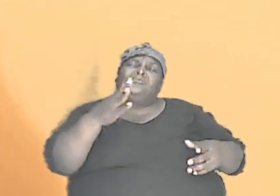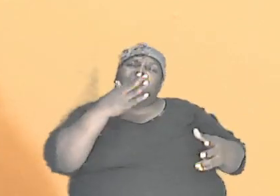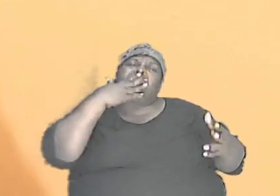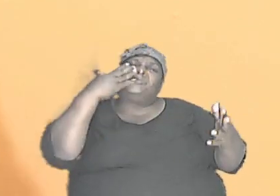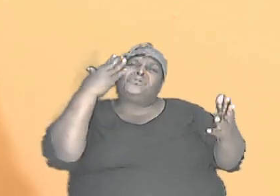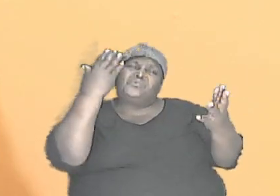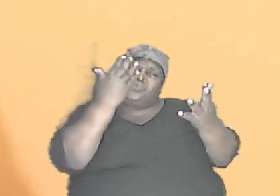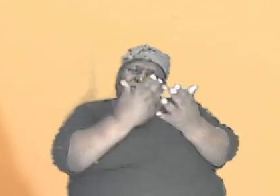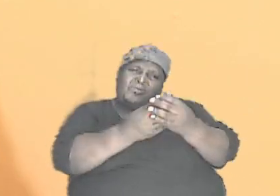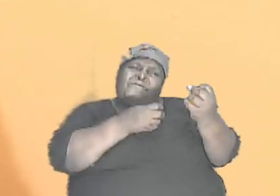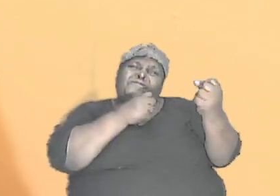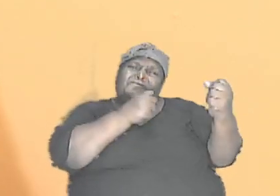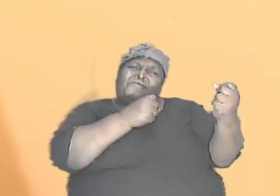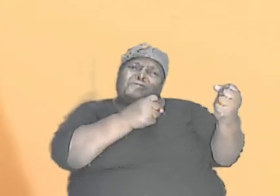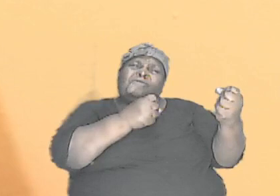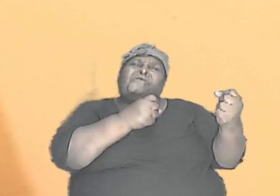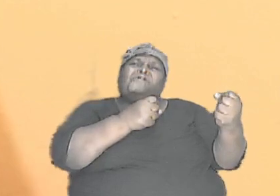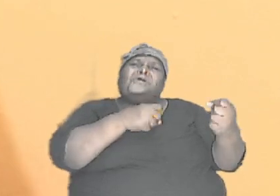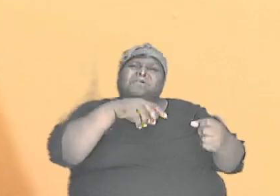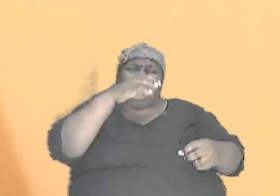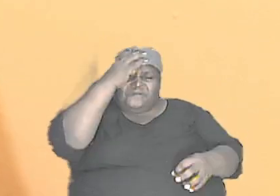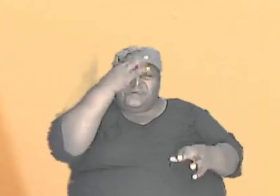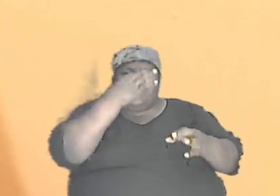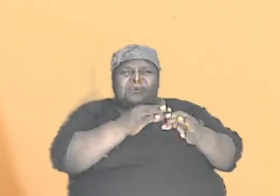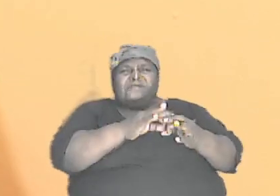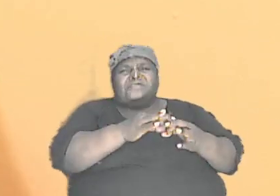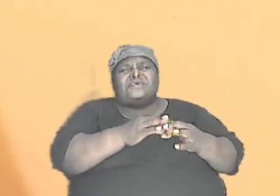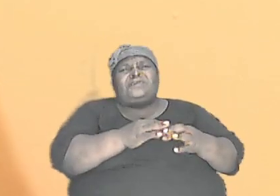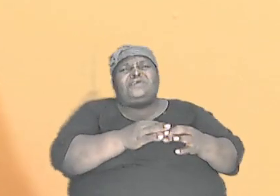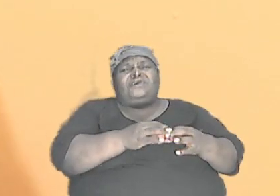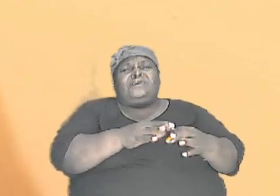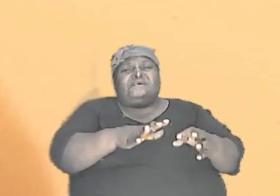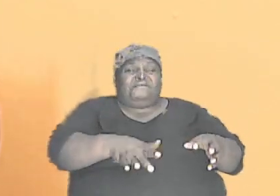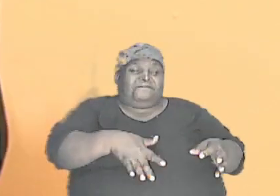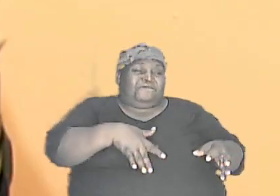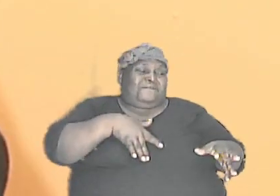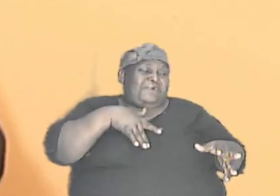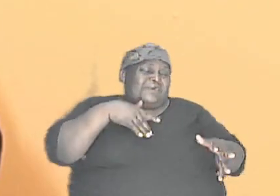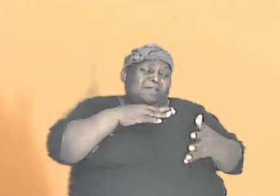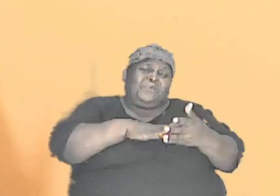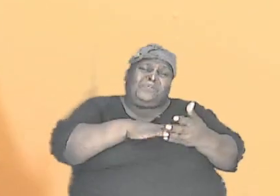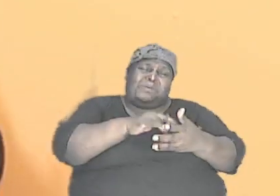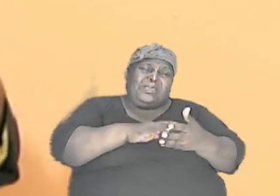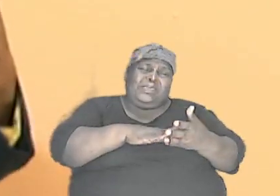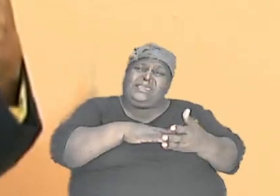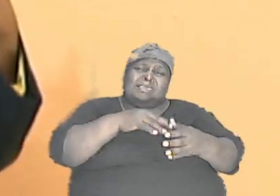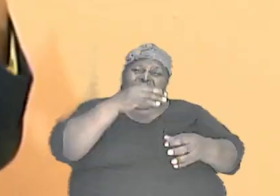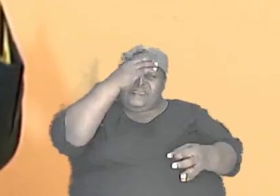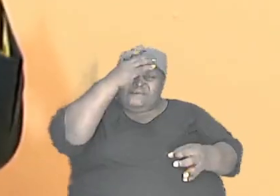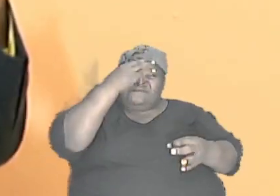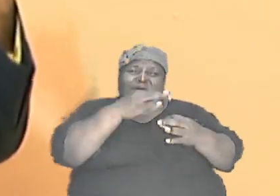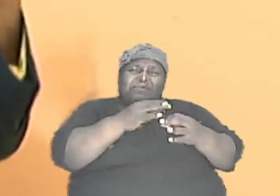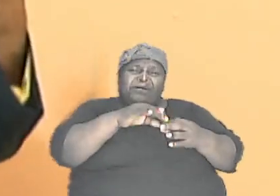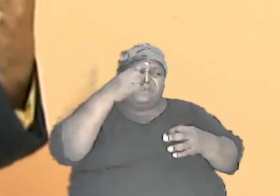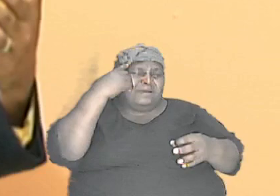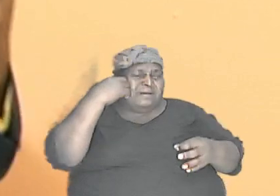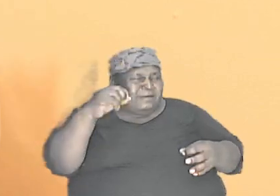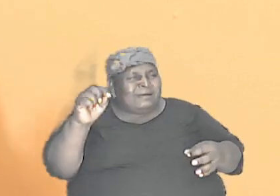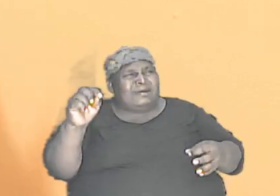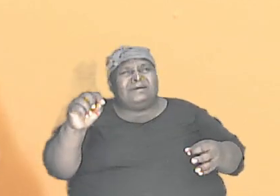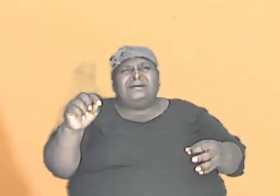You are on solid ground. And if you feel shaken in faith because of the constant